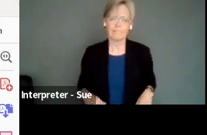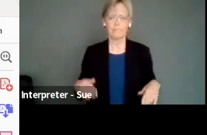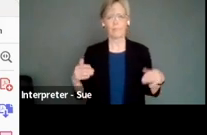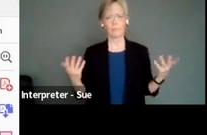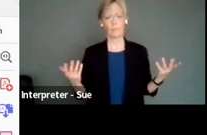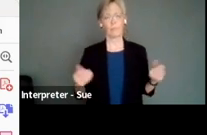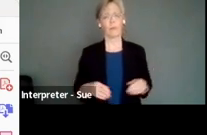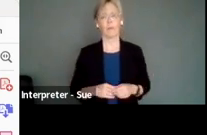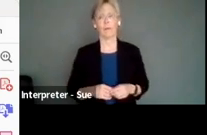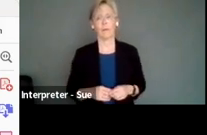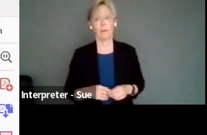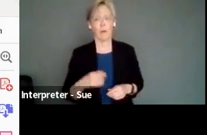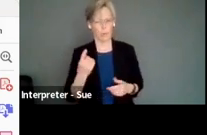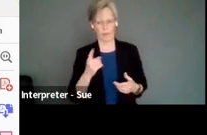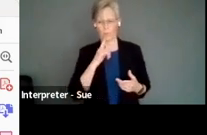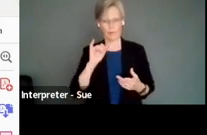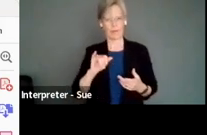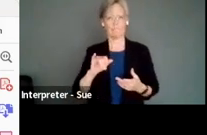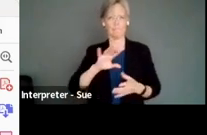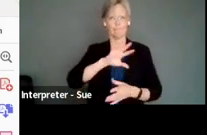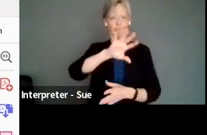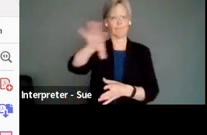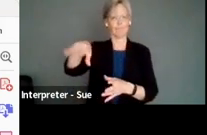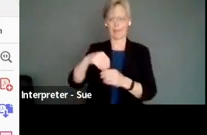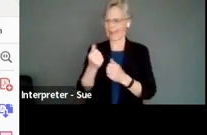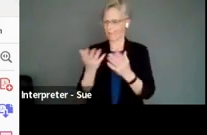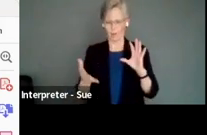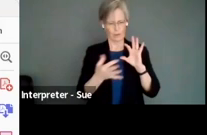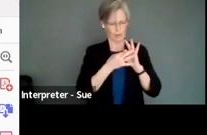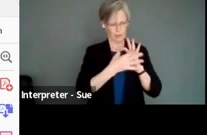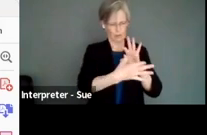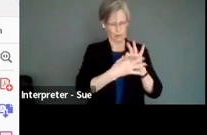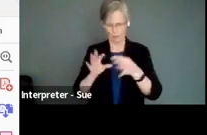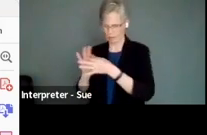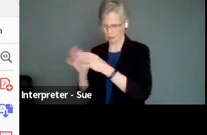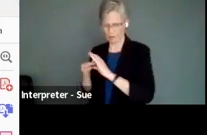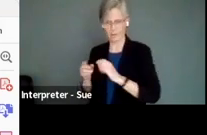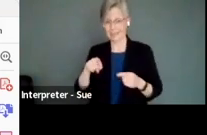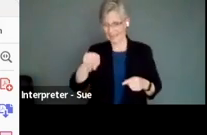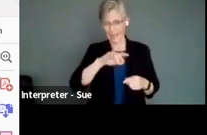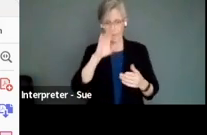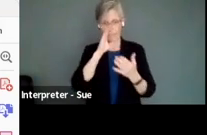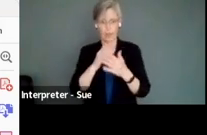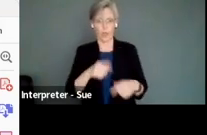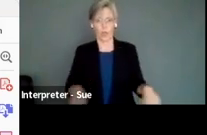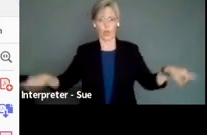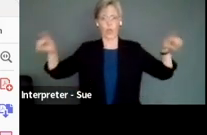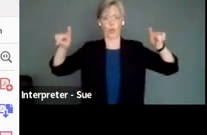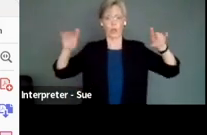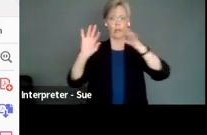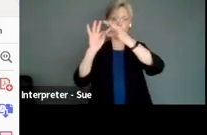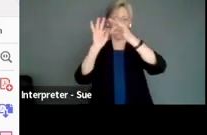I guess, the encompassing nature of everything being connected. So you'll notice that within this model, even graphically, there's not so much